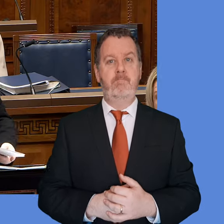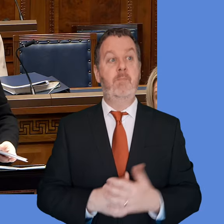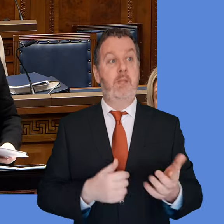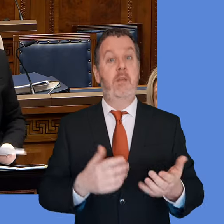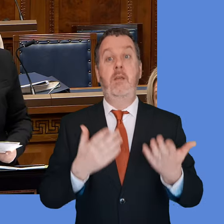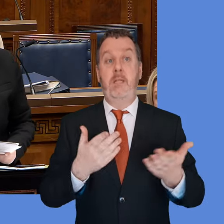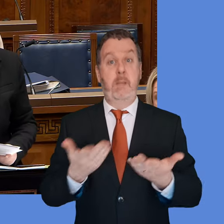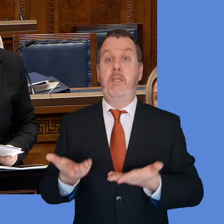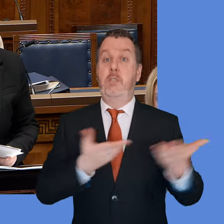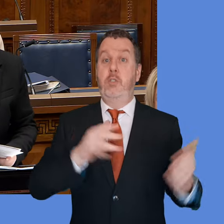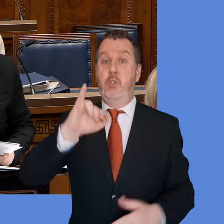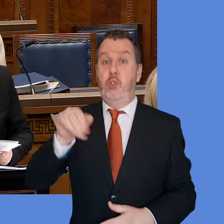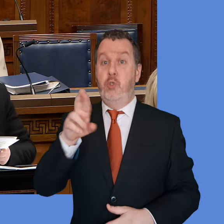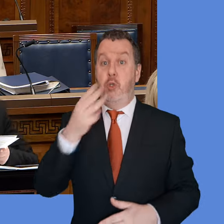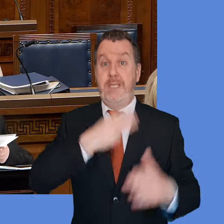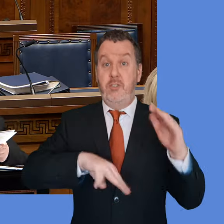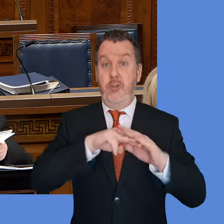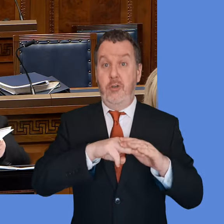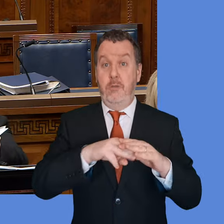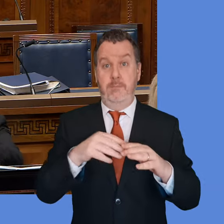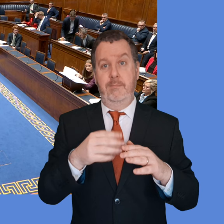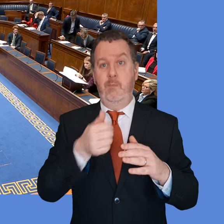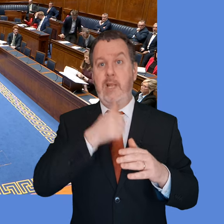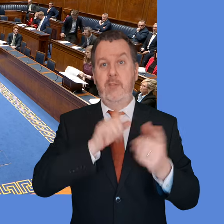With your permission, Speaker, Junior Minister Ehrlie will answer this question.